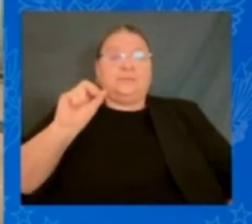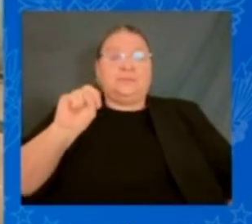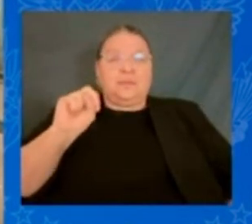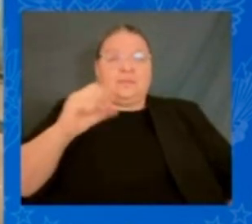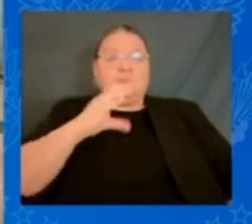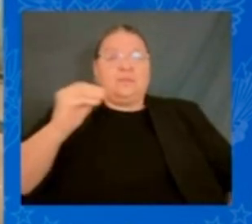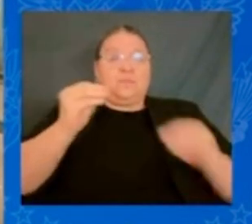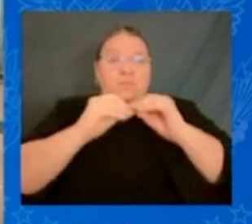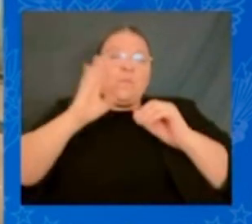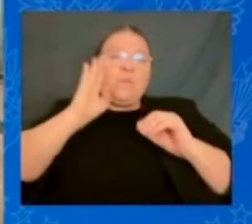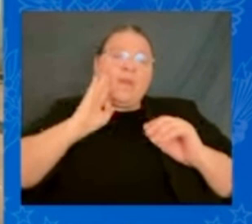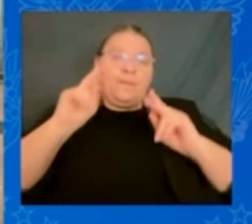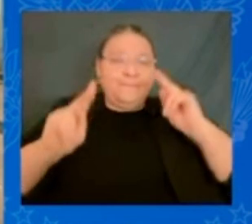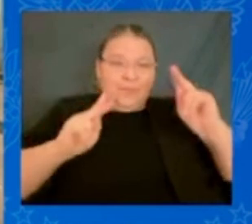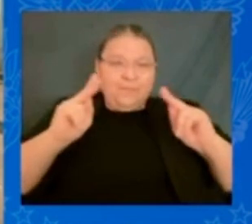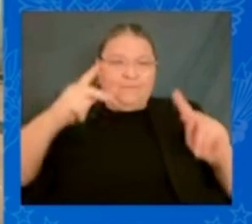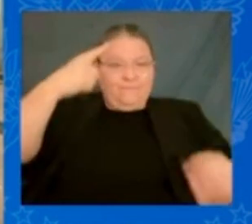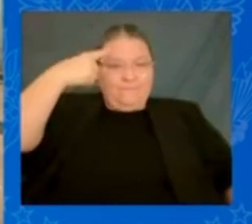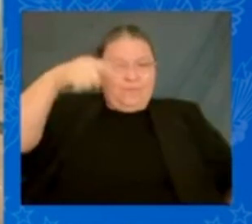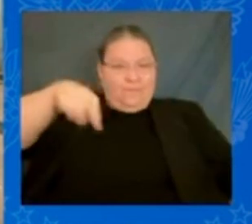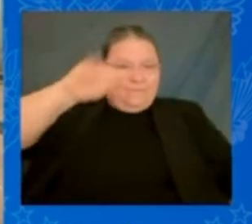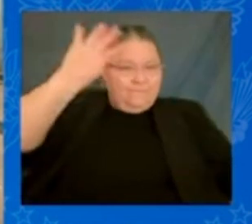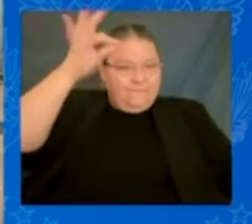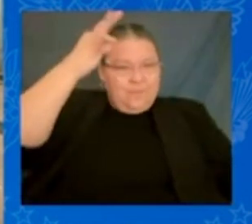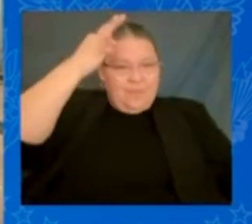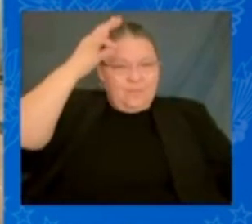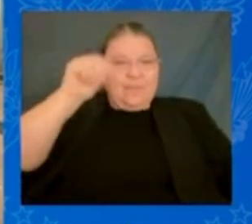history is done. We're about to do that.